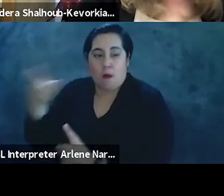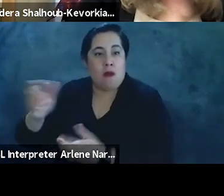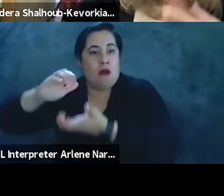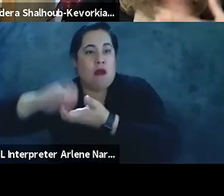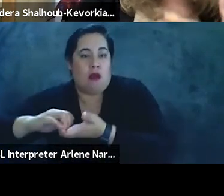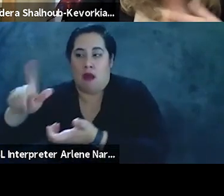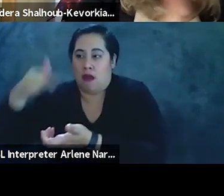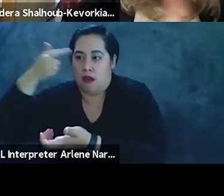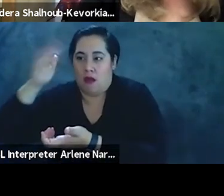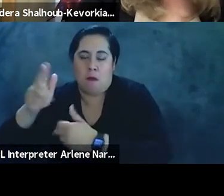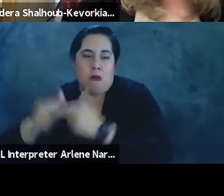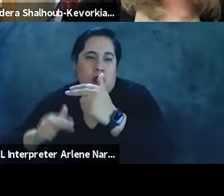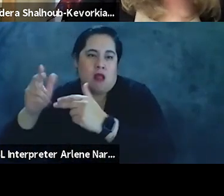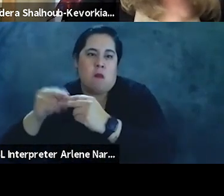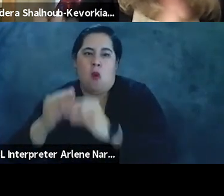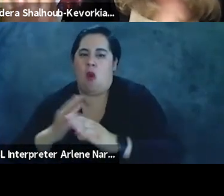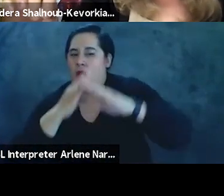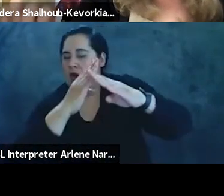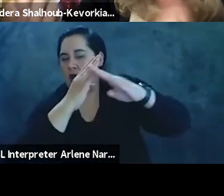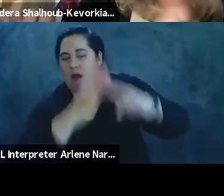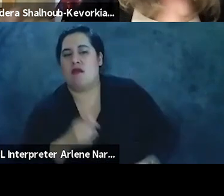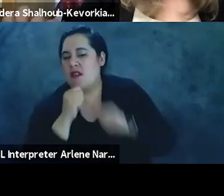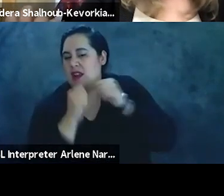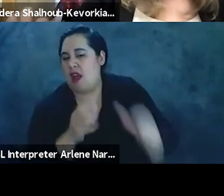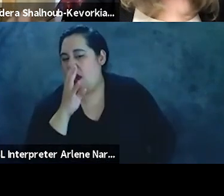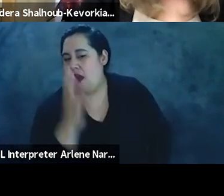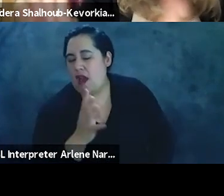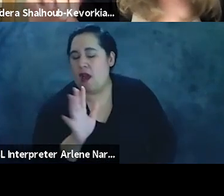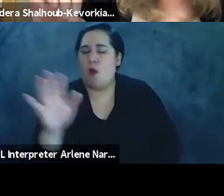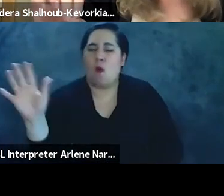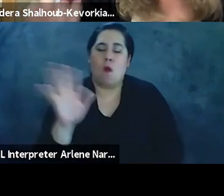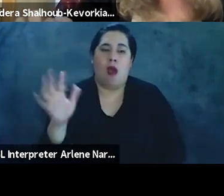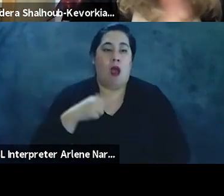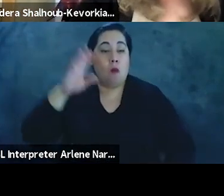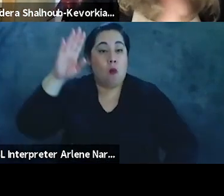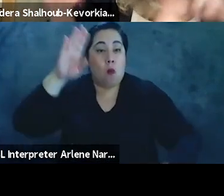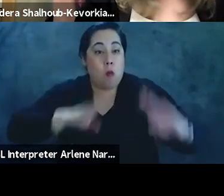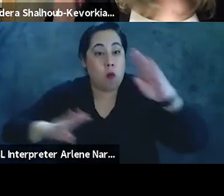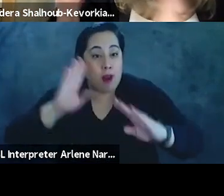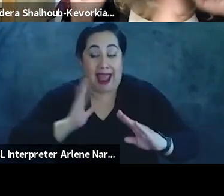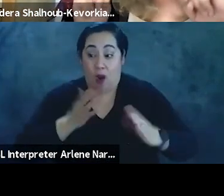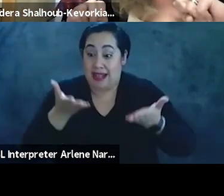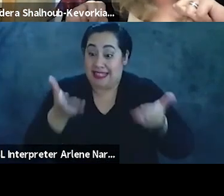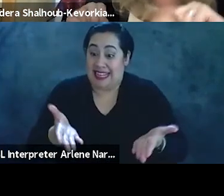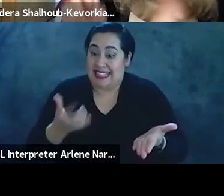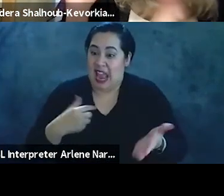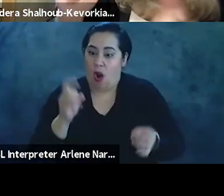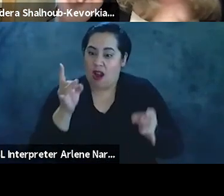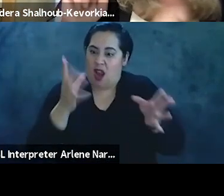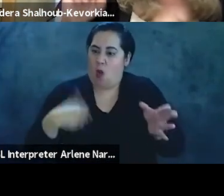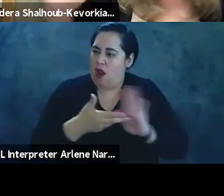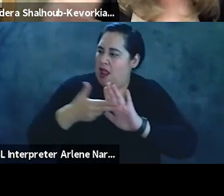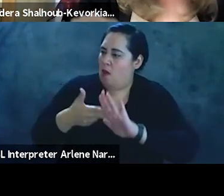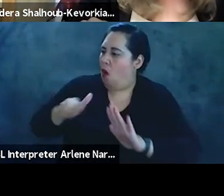building more walls of denial? I am worried, as our existence as terrorist others might